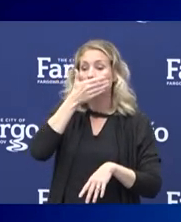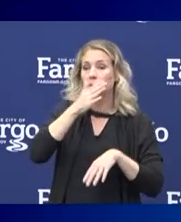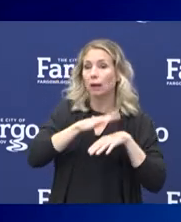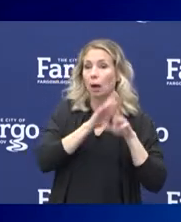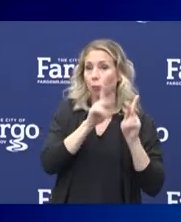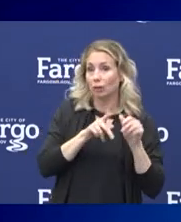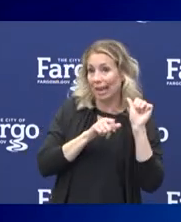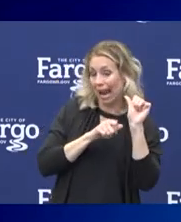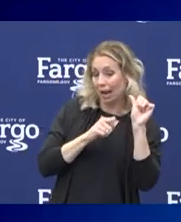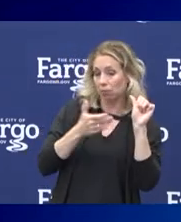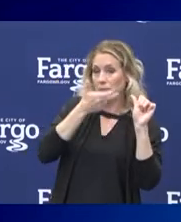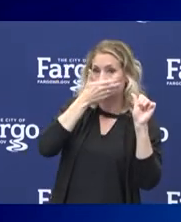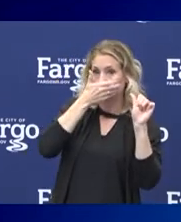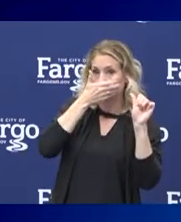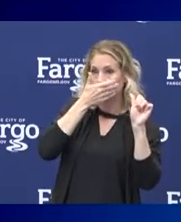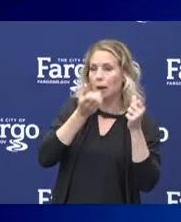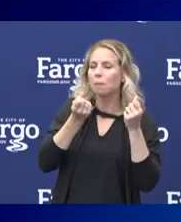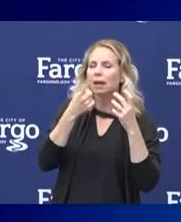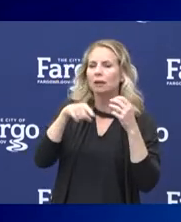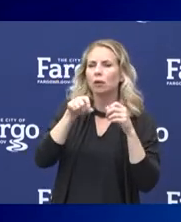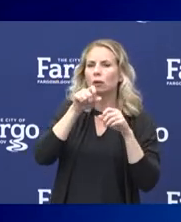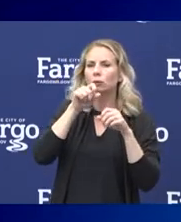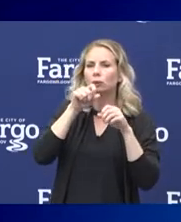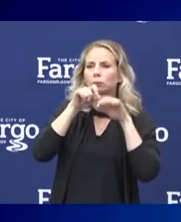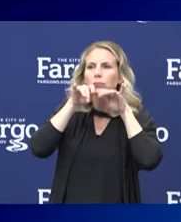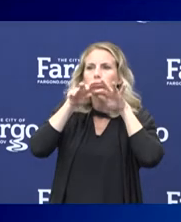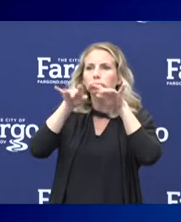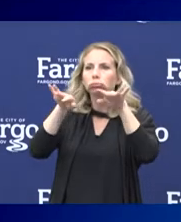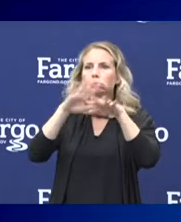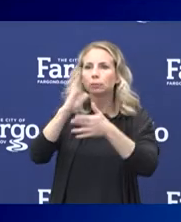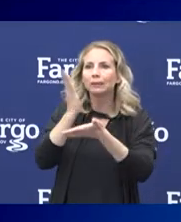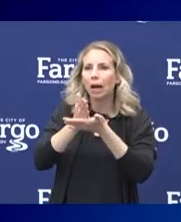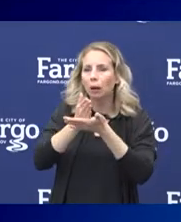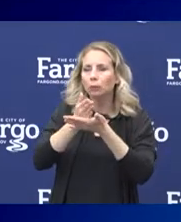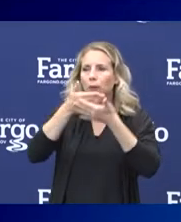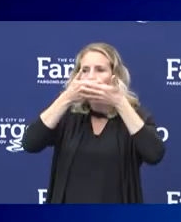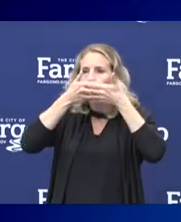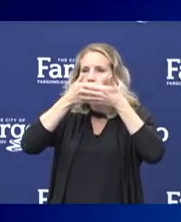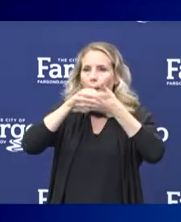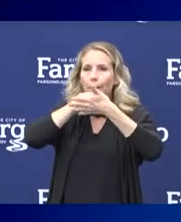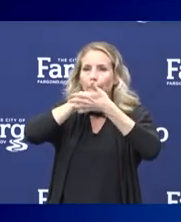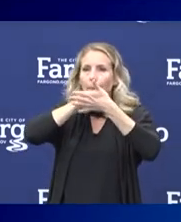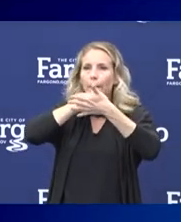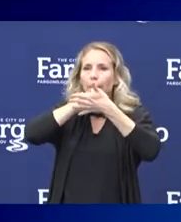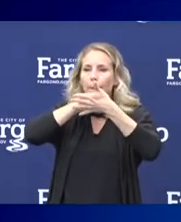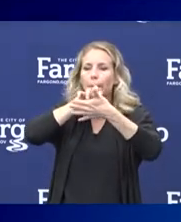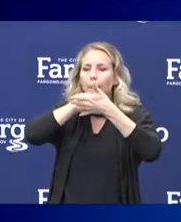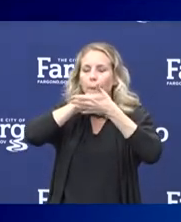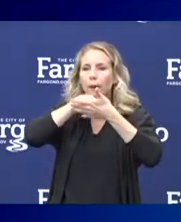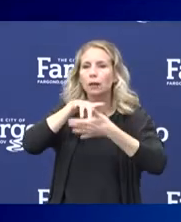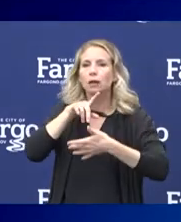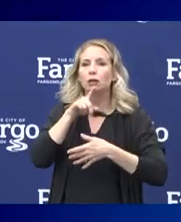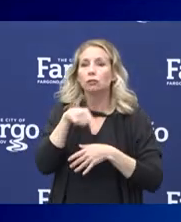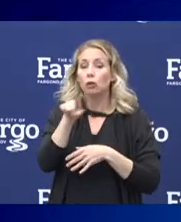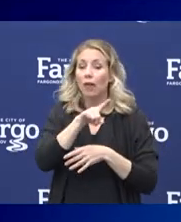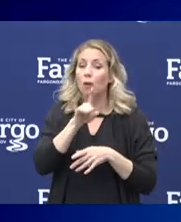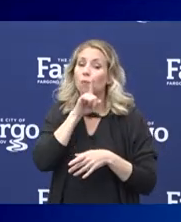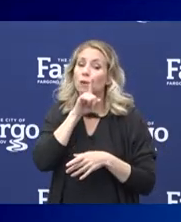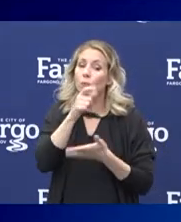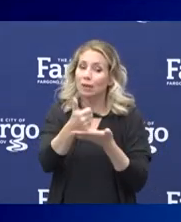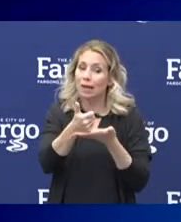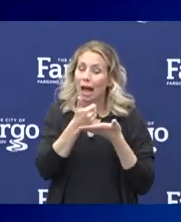medium-sized droplets will be stopped or trapped. And so masking and social distancing really help markedly diminish that